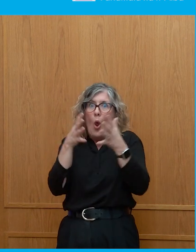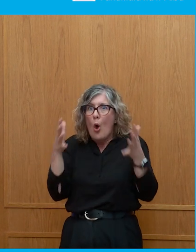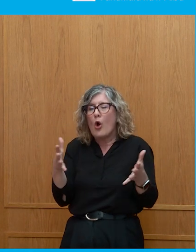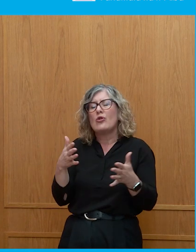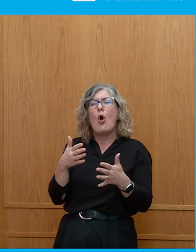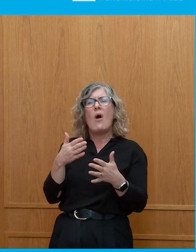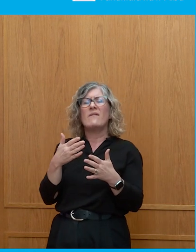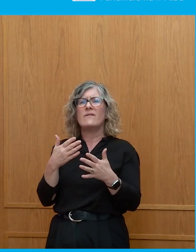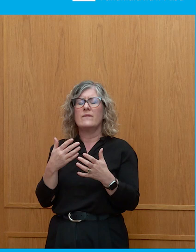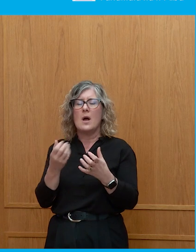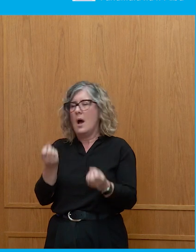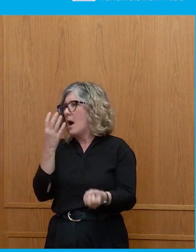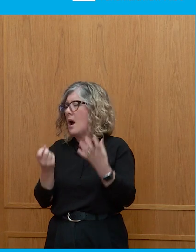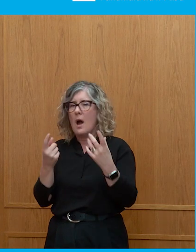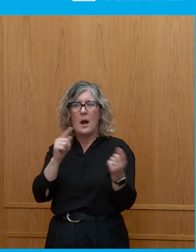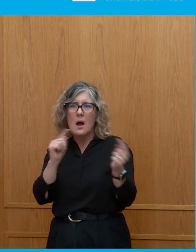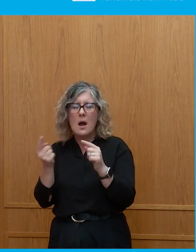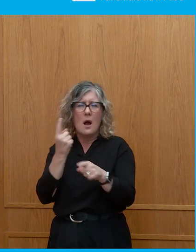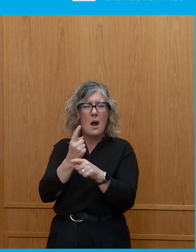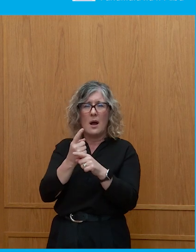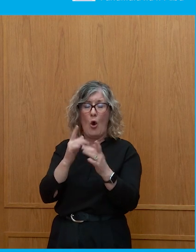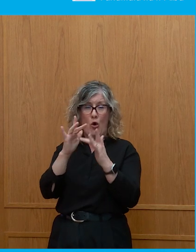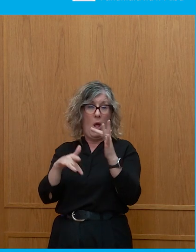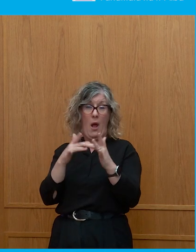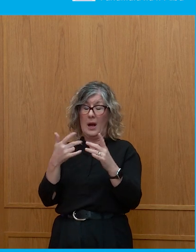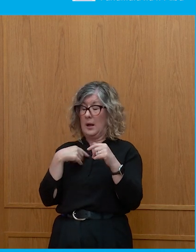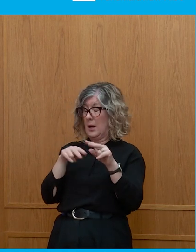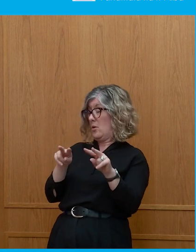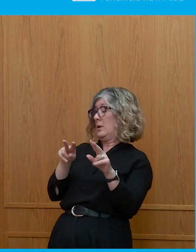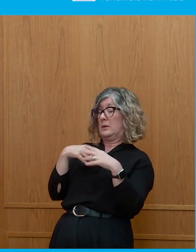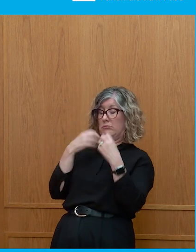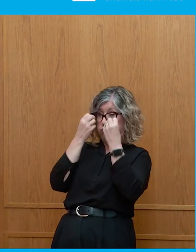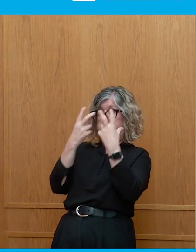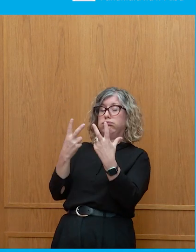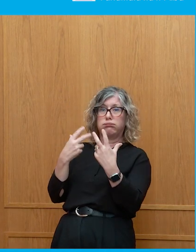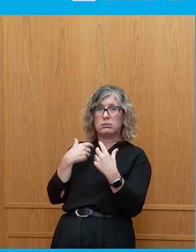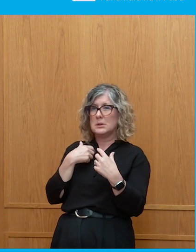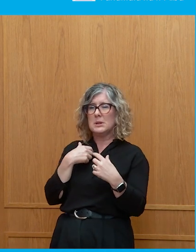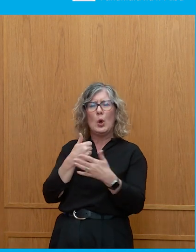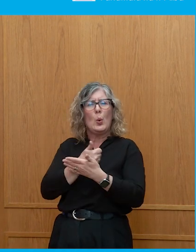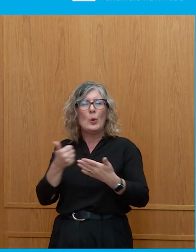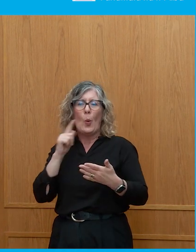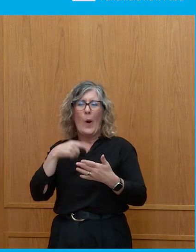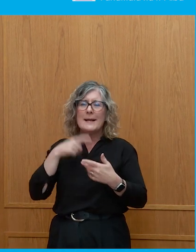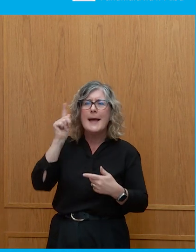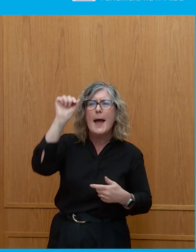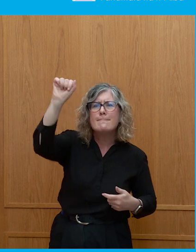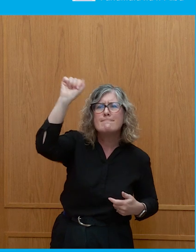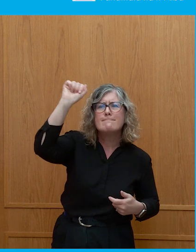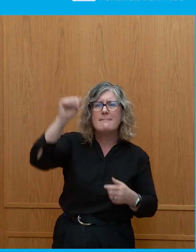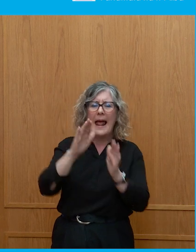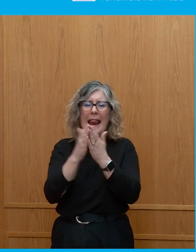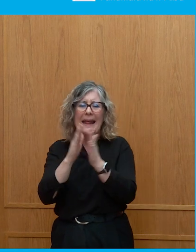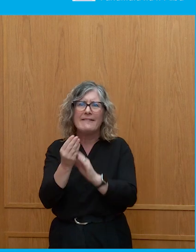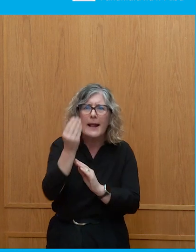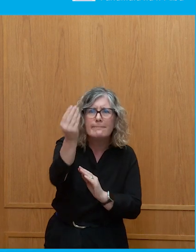place online was totally out of my perceptions at all. I was used to producing leaflets and knocking on doors and that sort of